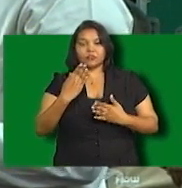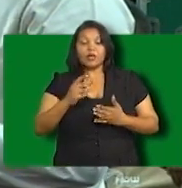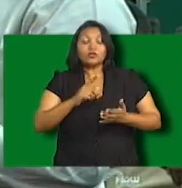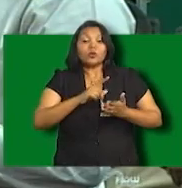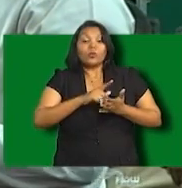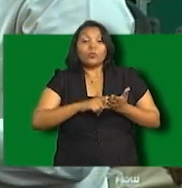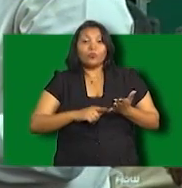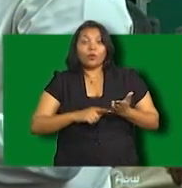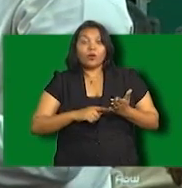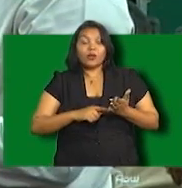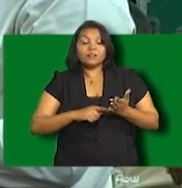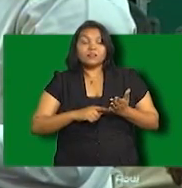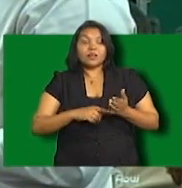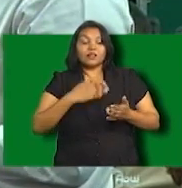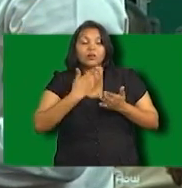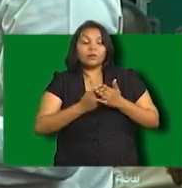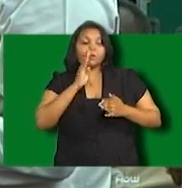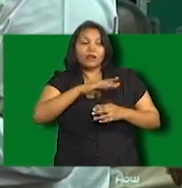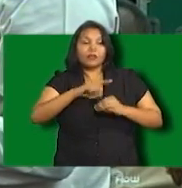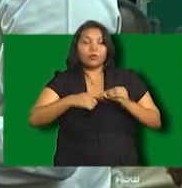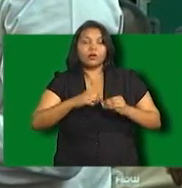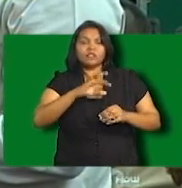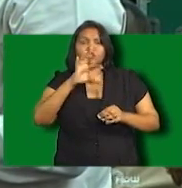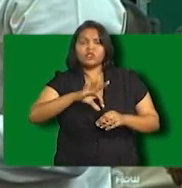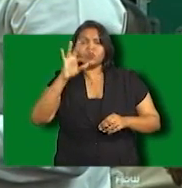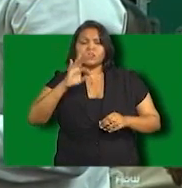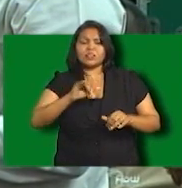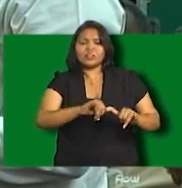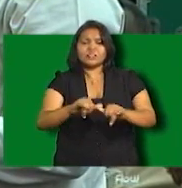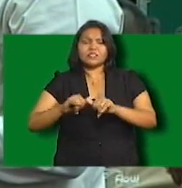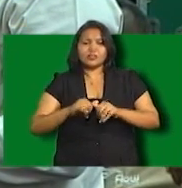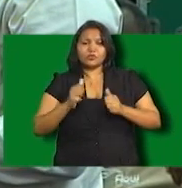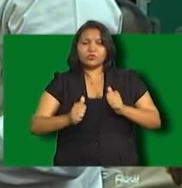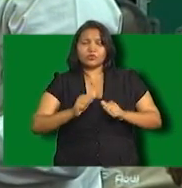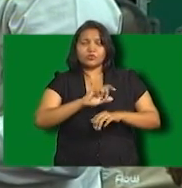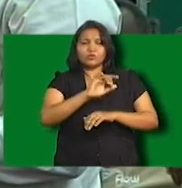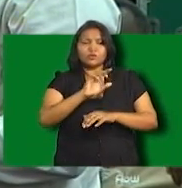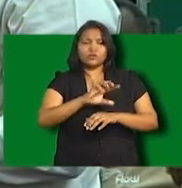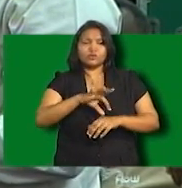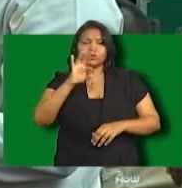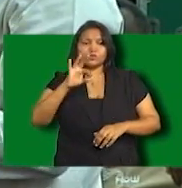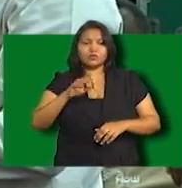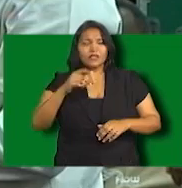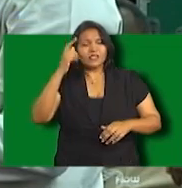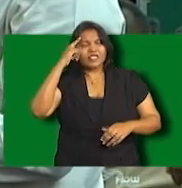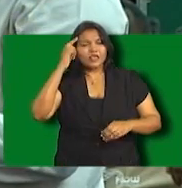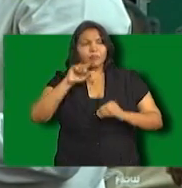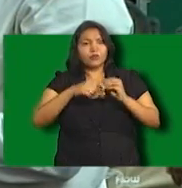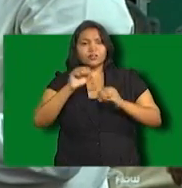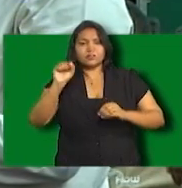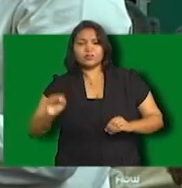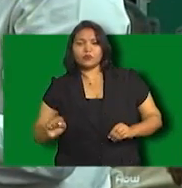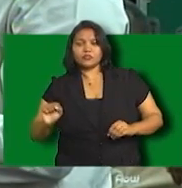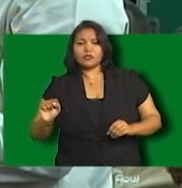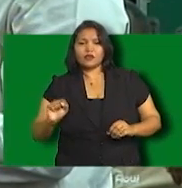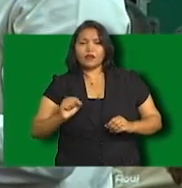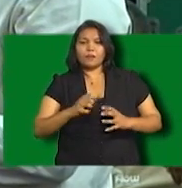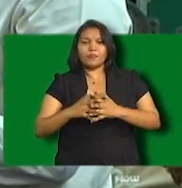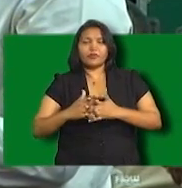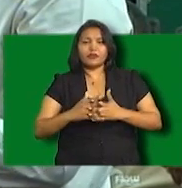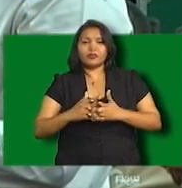actually going to a particular standard, considering that the South American parts, which rely more closely to it,